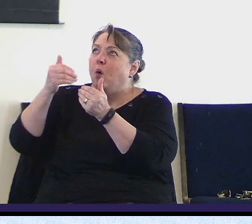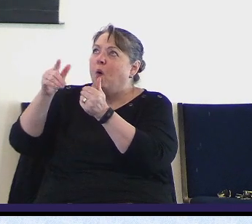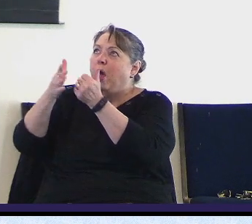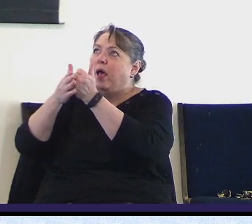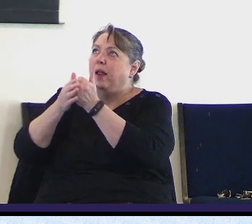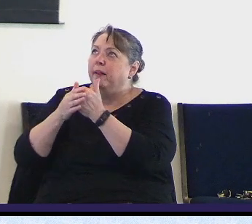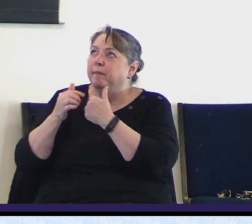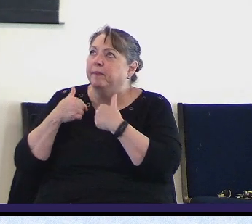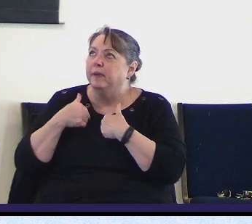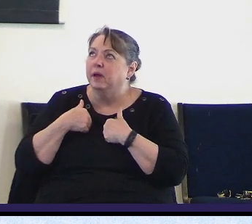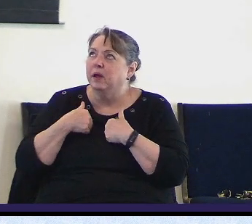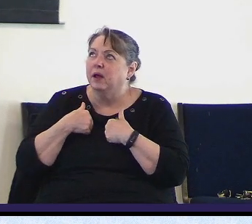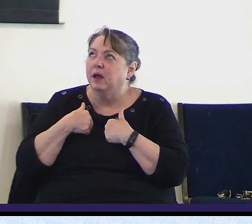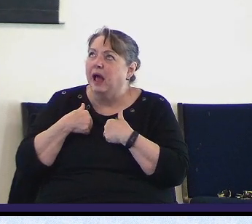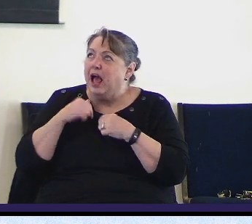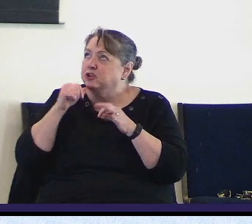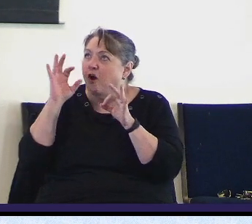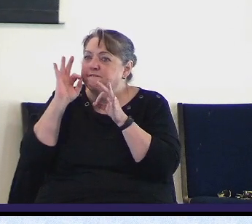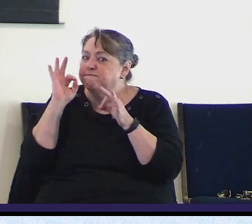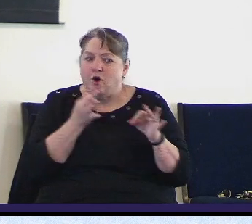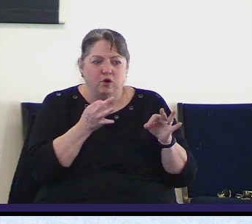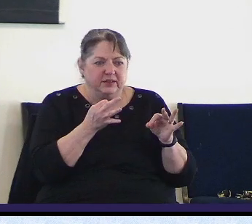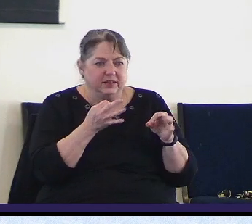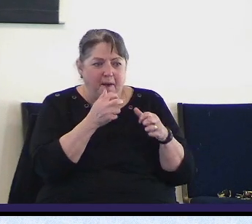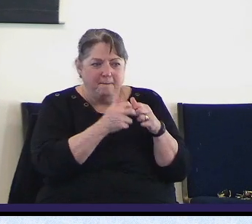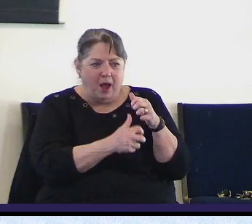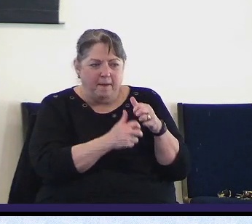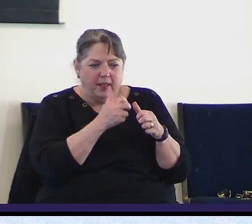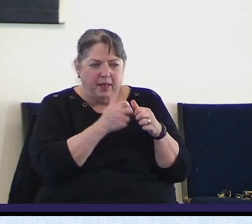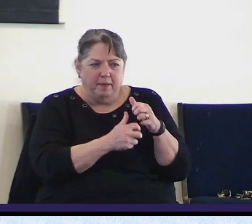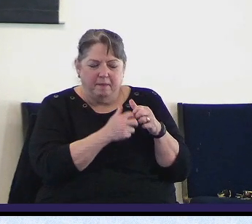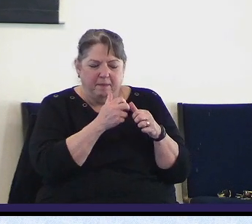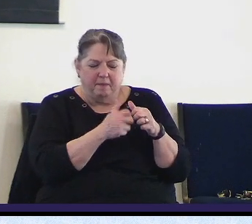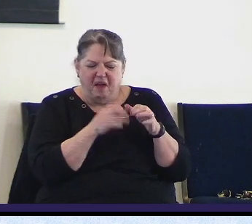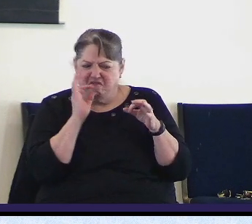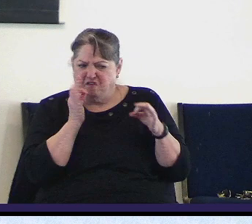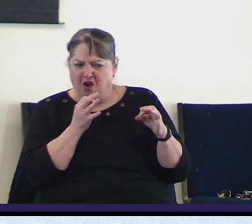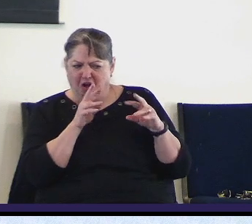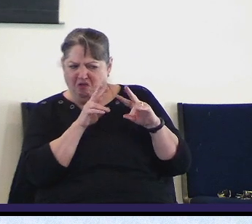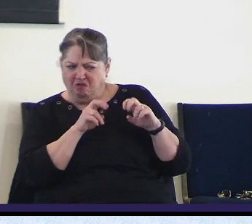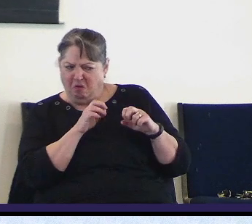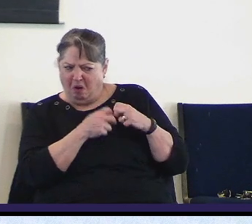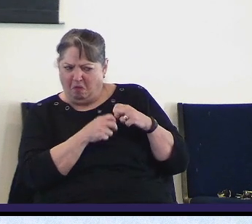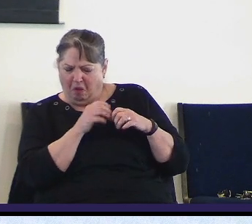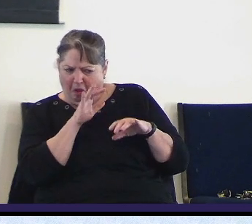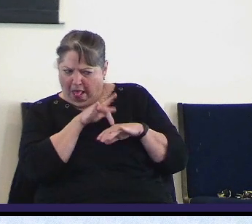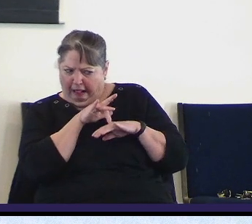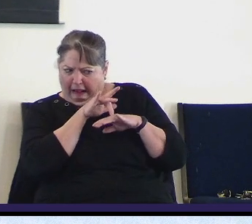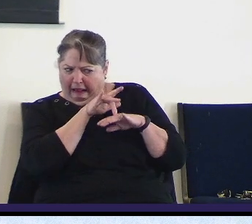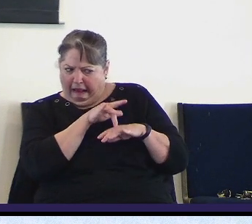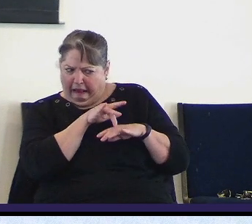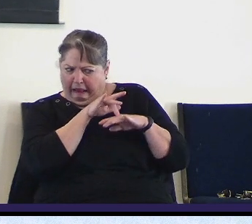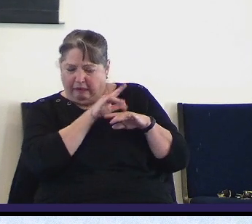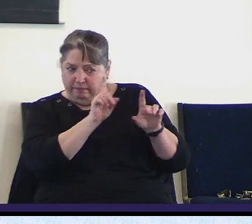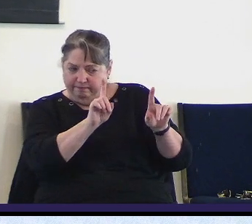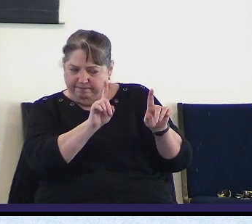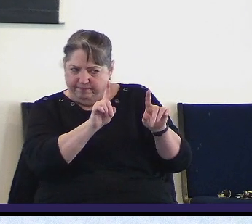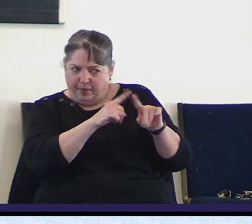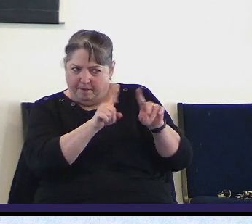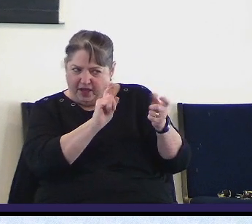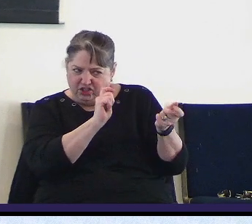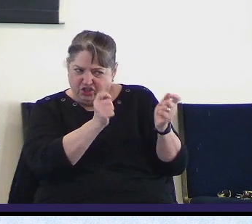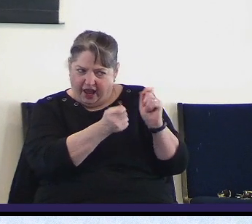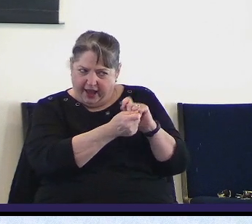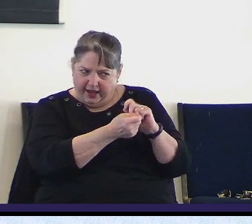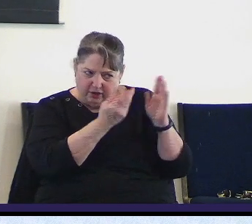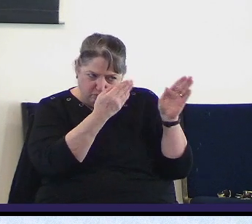to realize who God was based on what God had done in the past and based on who he